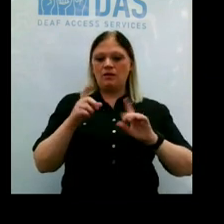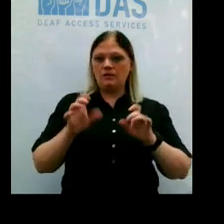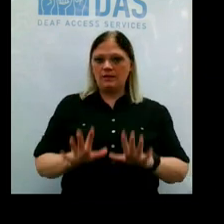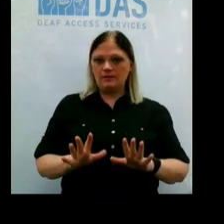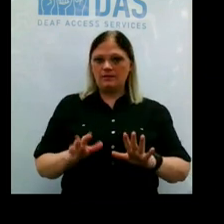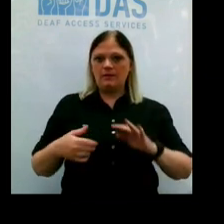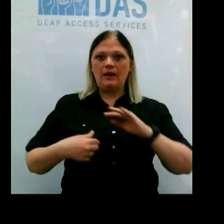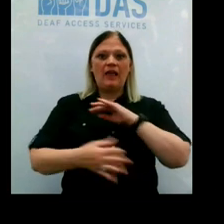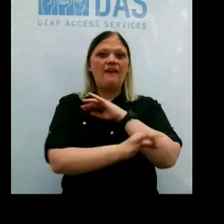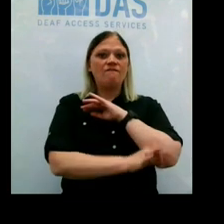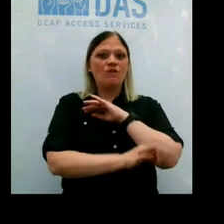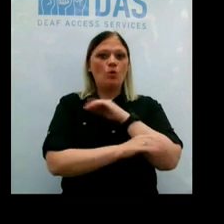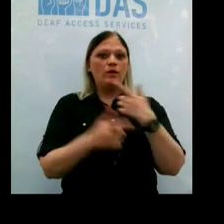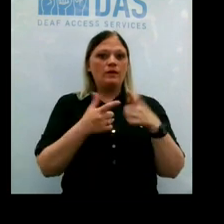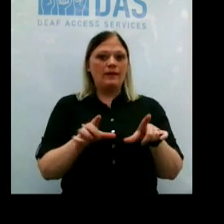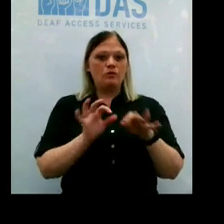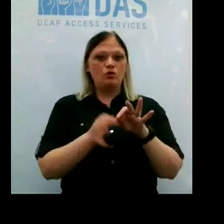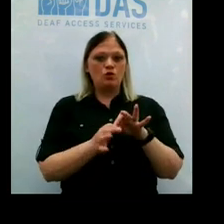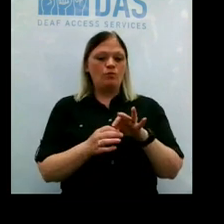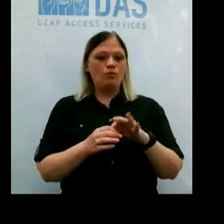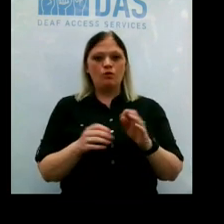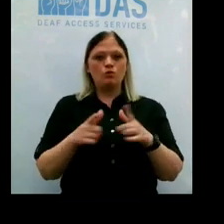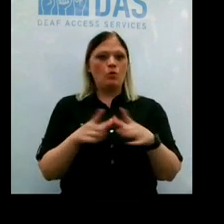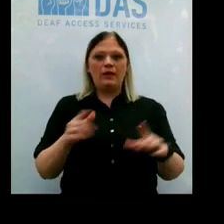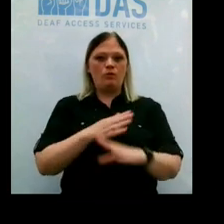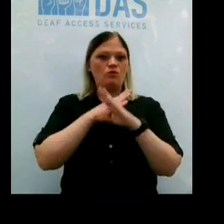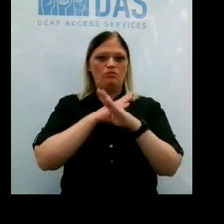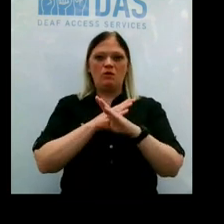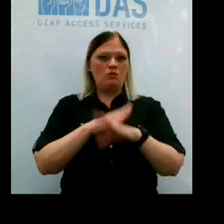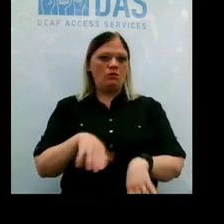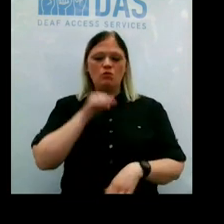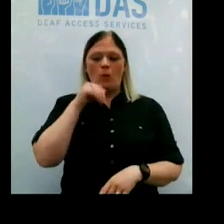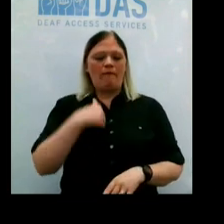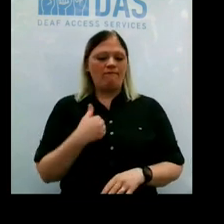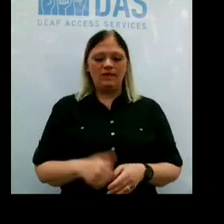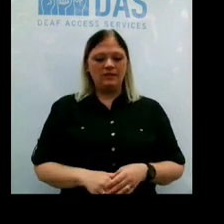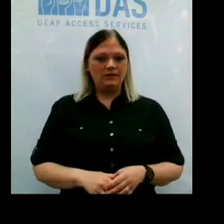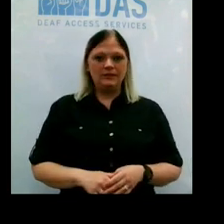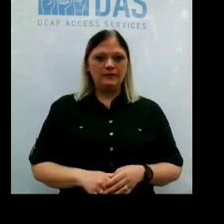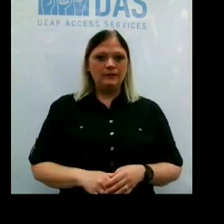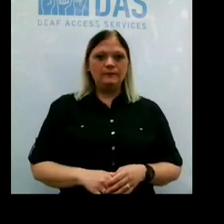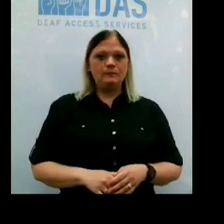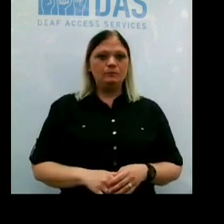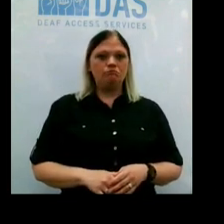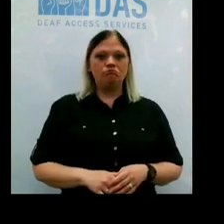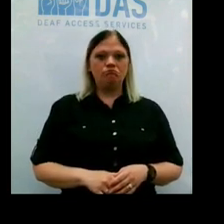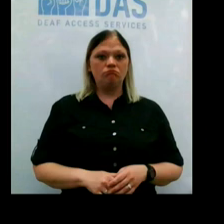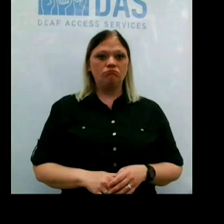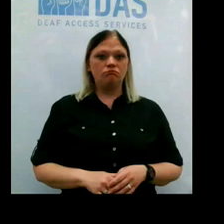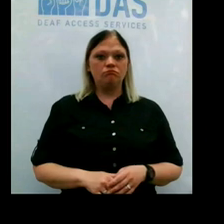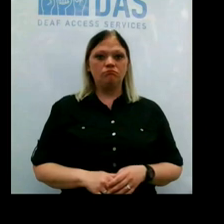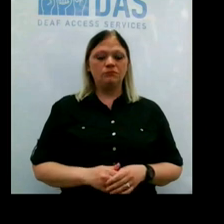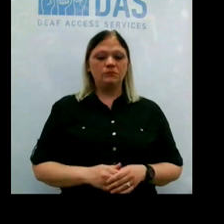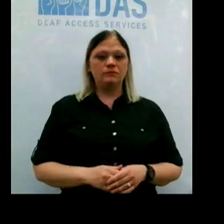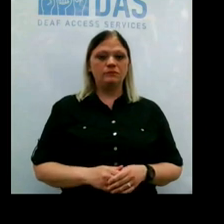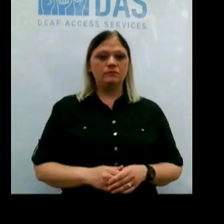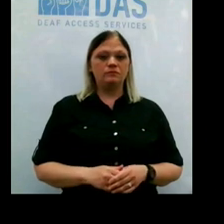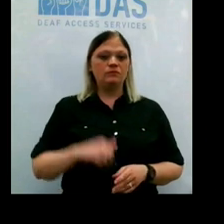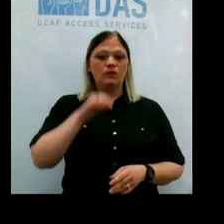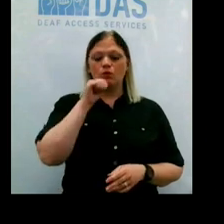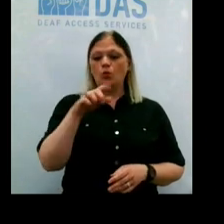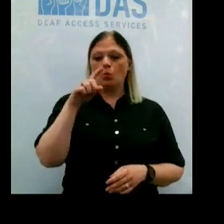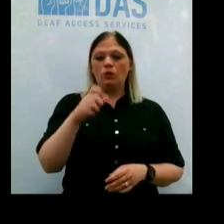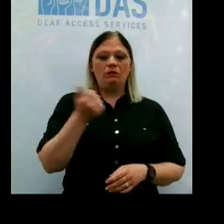language should not be a barrier to make an appointment in Erie County. We do not require any type of laboratory